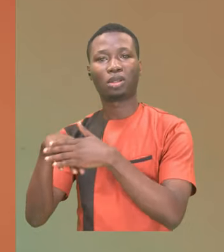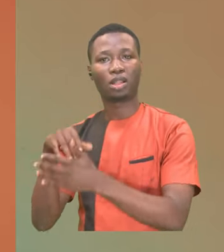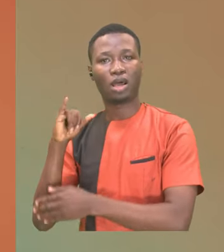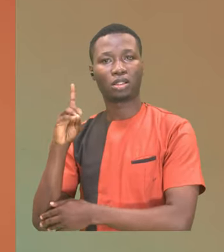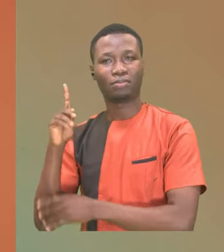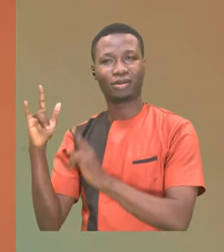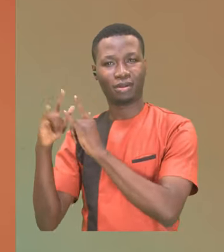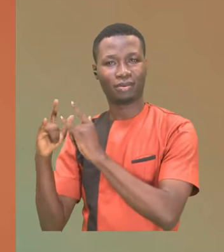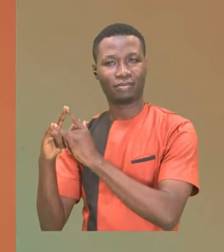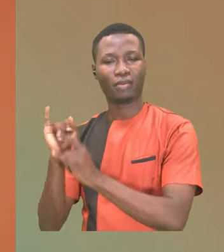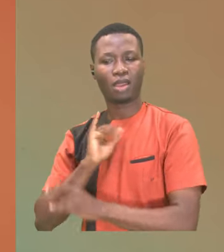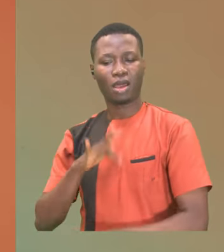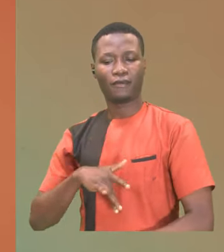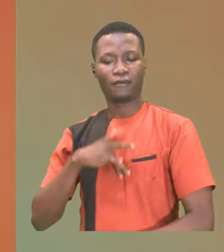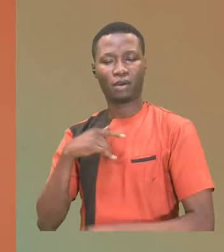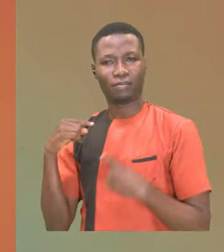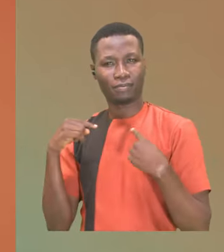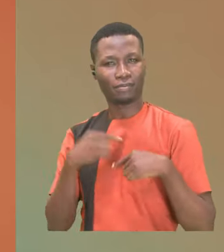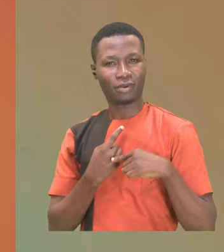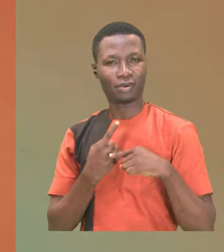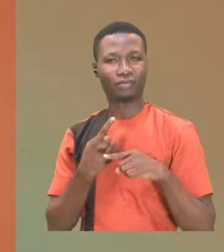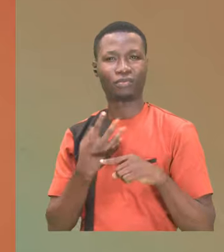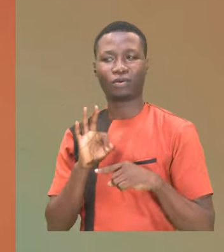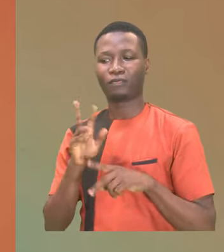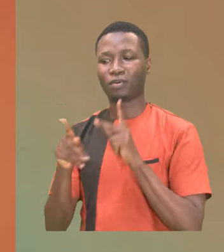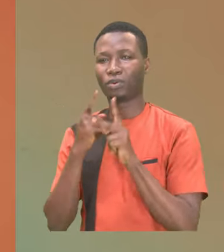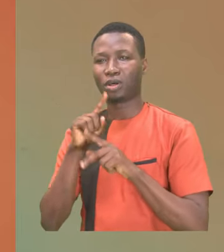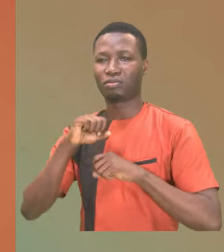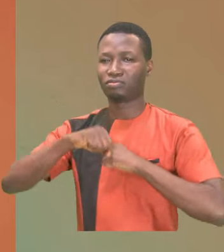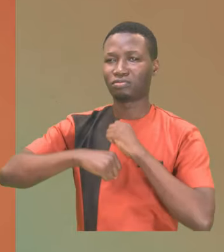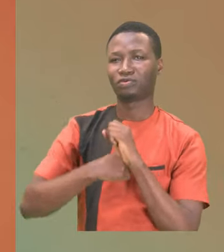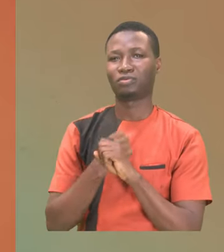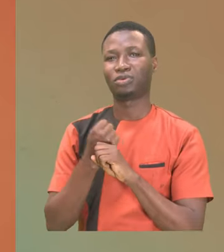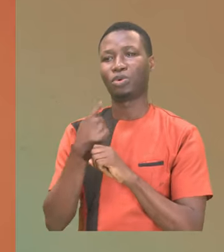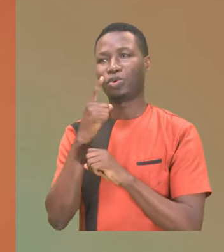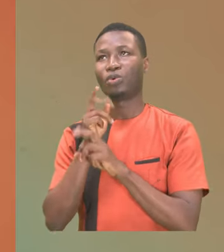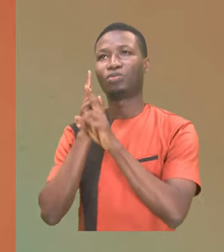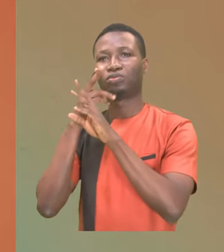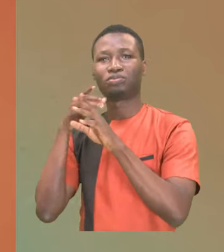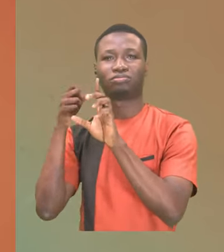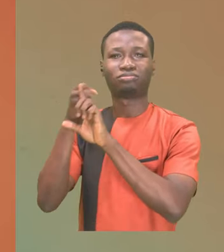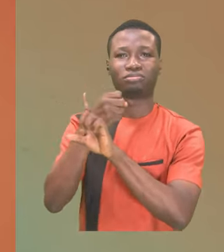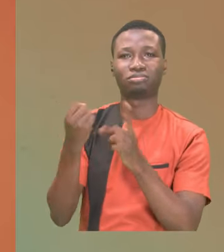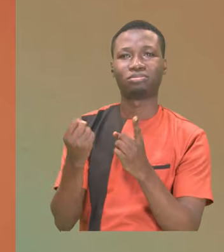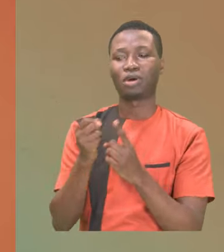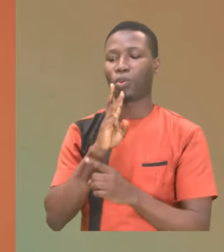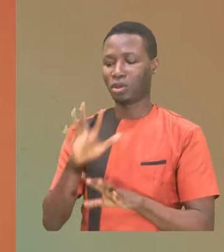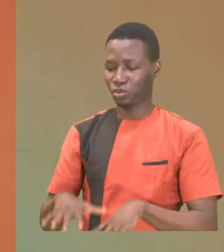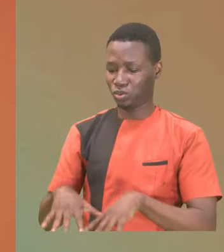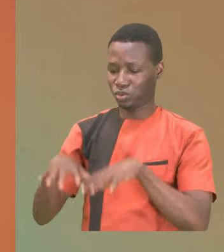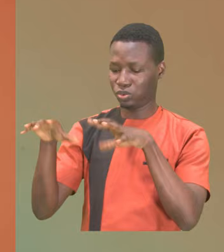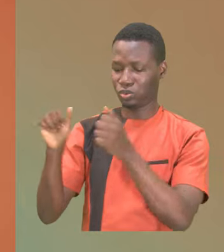I've felt the pain and anguish of victims in violent conflicts, terrorist attacks, flooding,